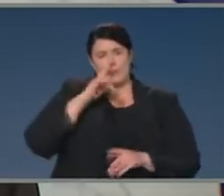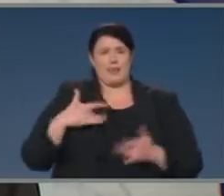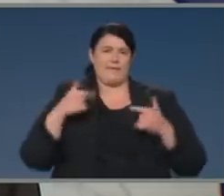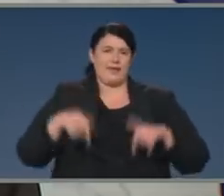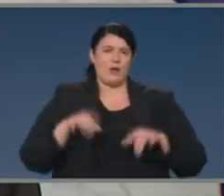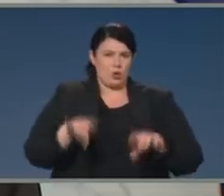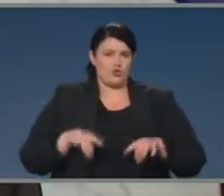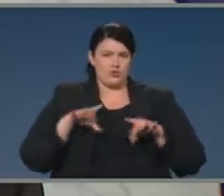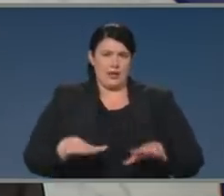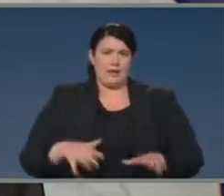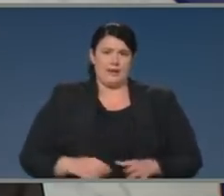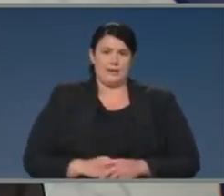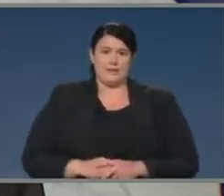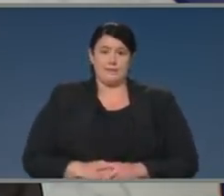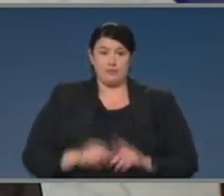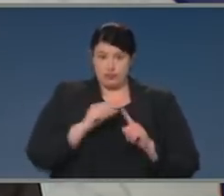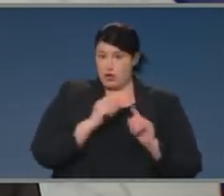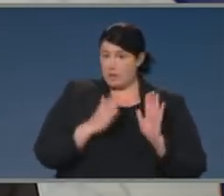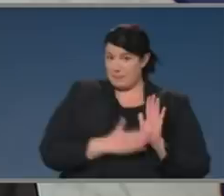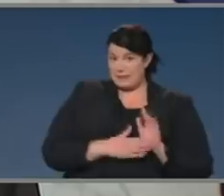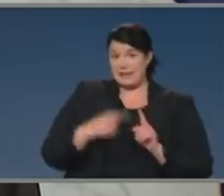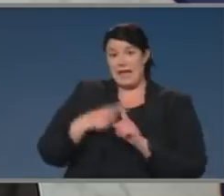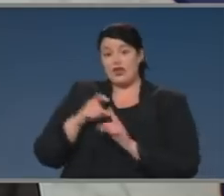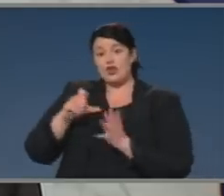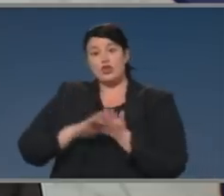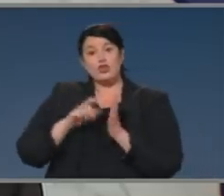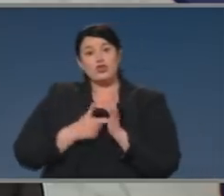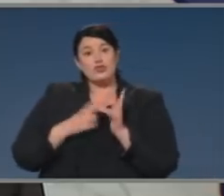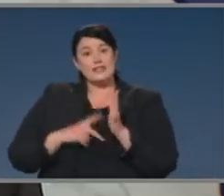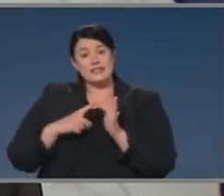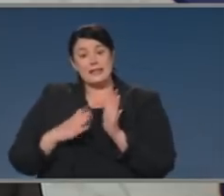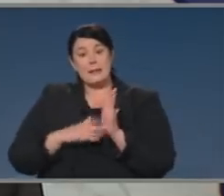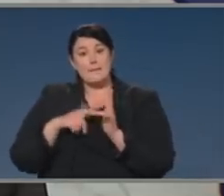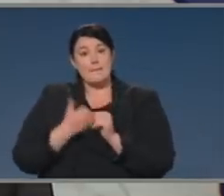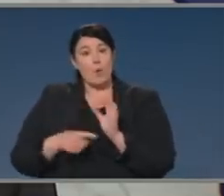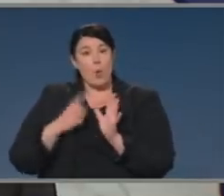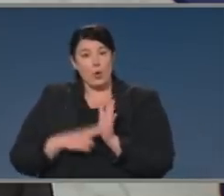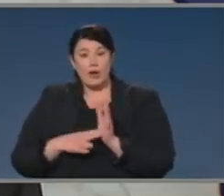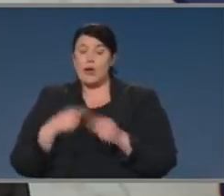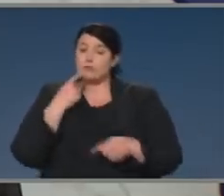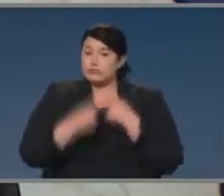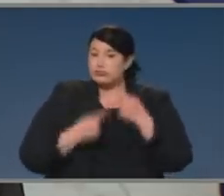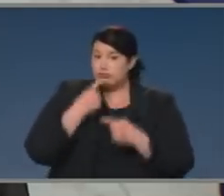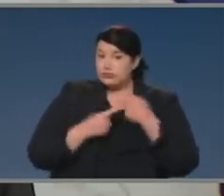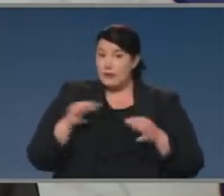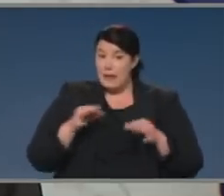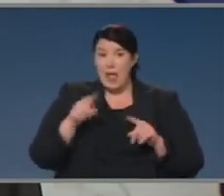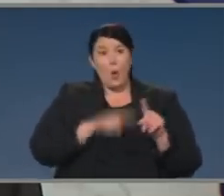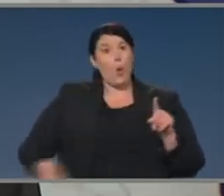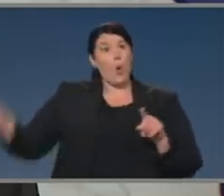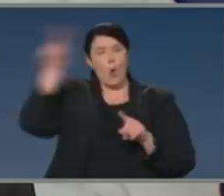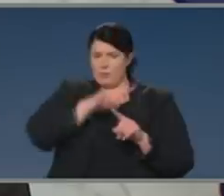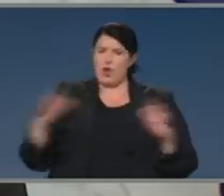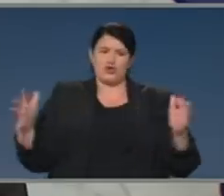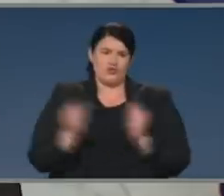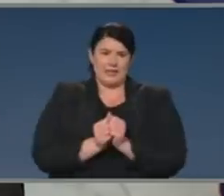the Prime Minister, supported by Christine Morgan, took that plan through National Cabinet with unanimous support. And it